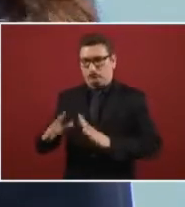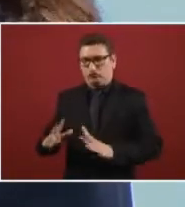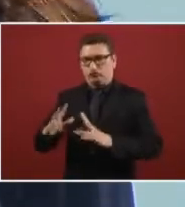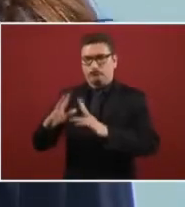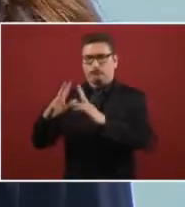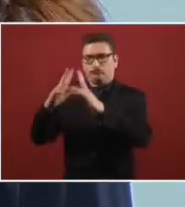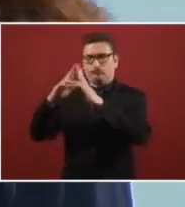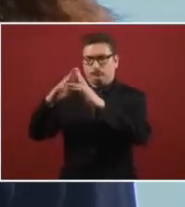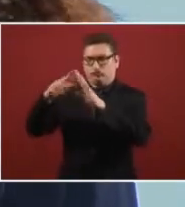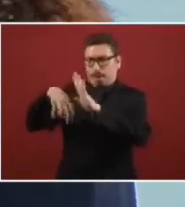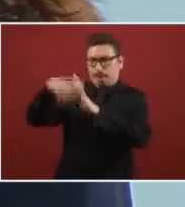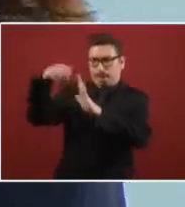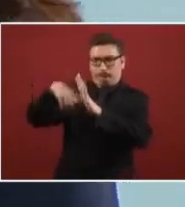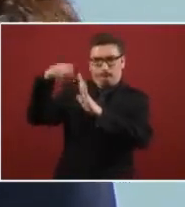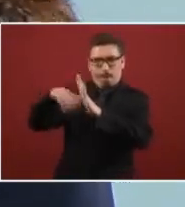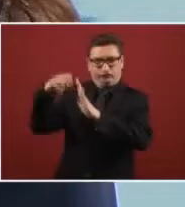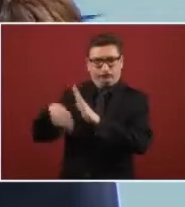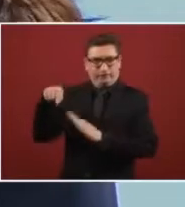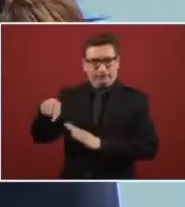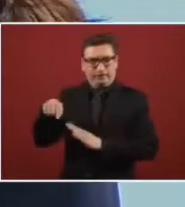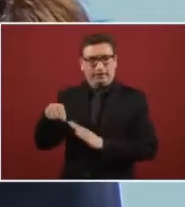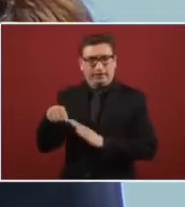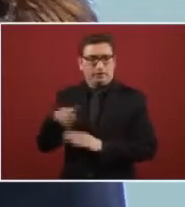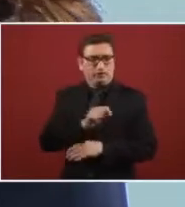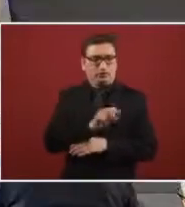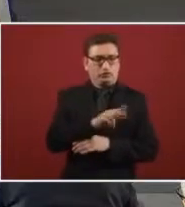has to intervene in a distilling